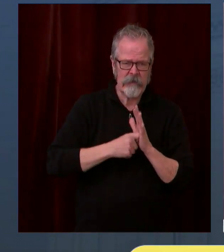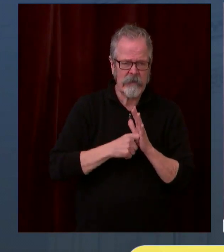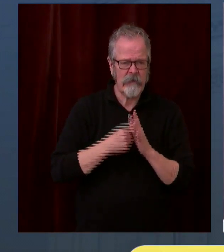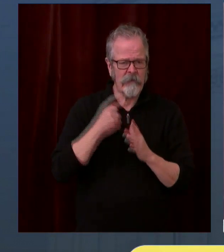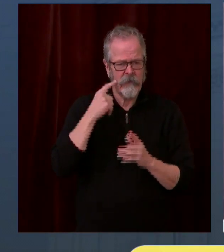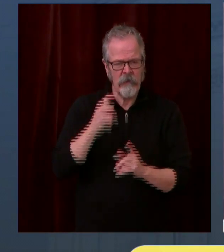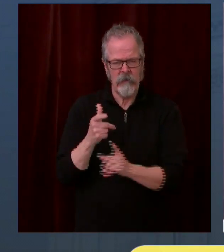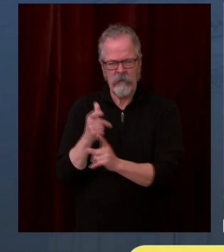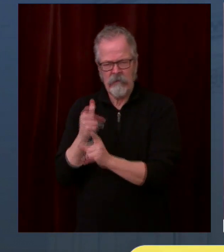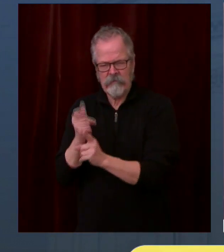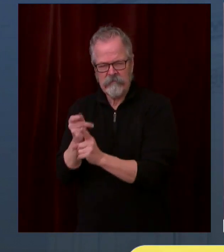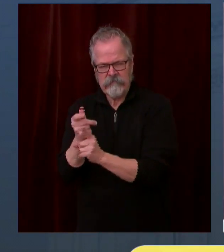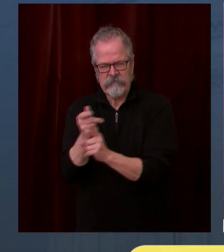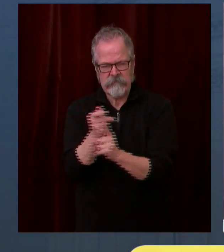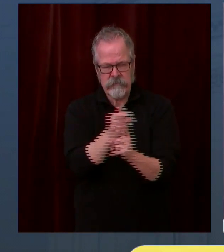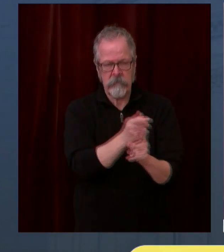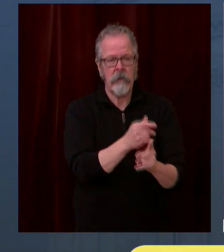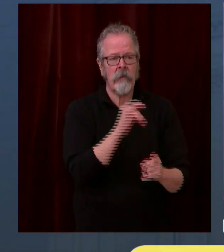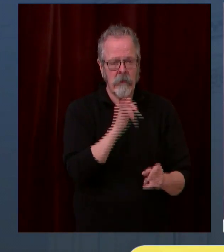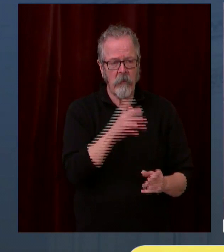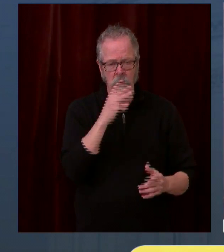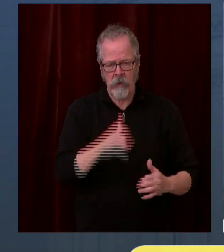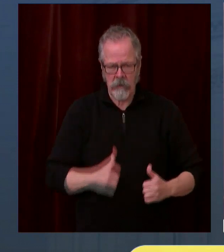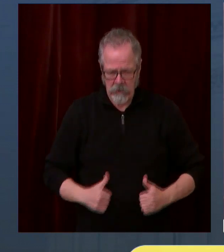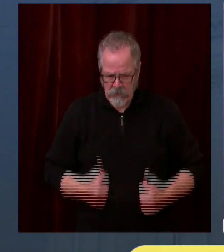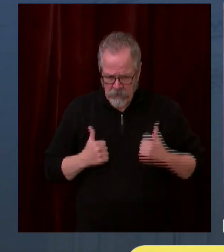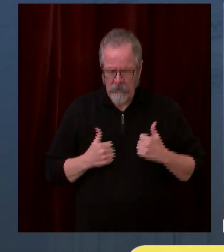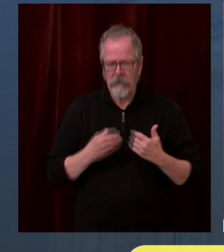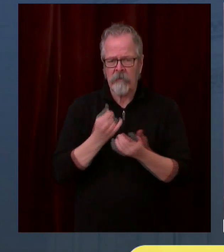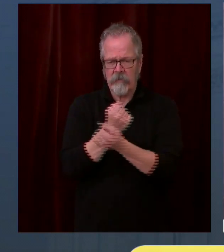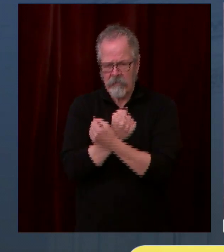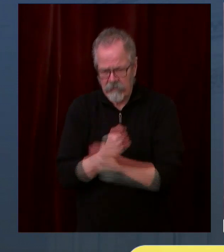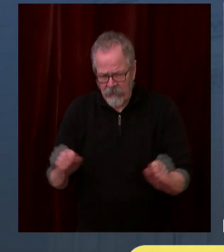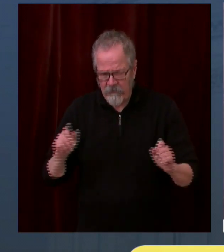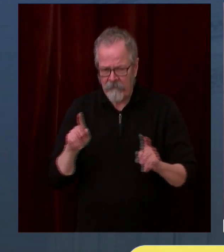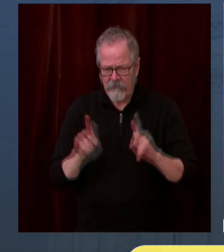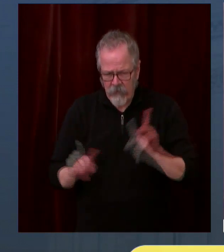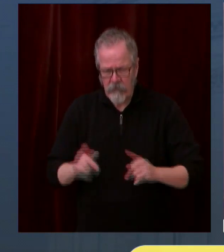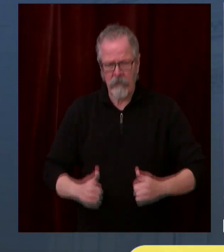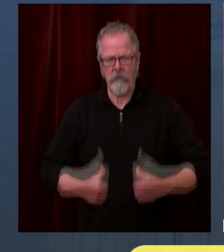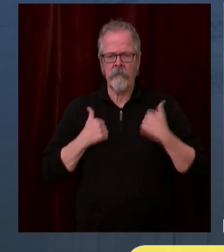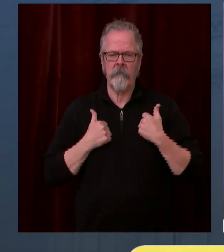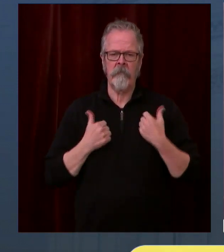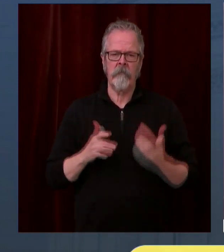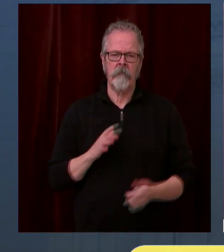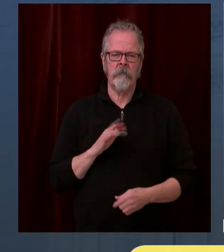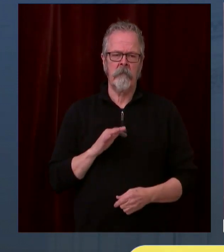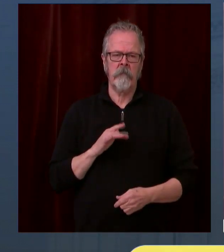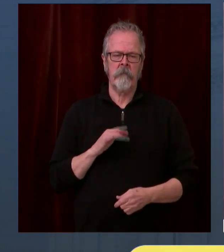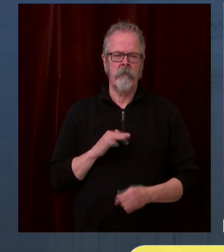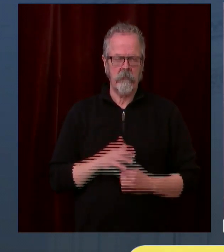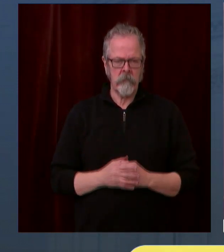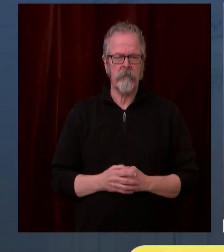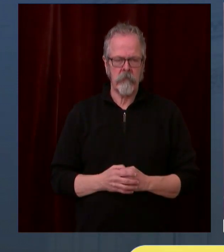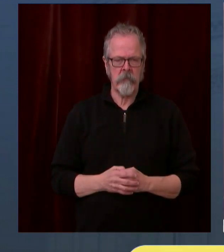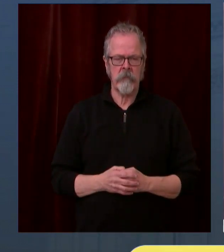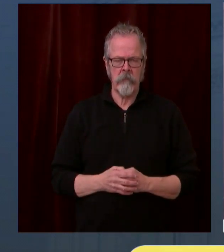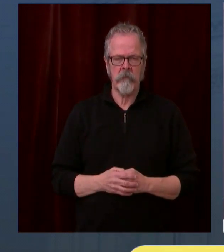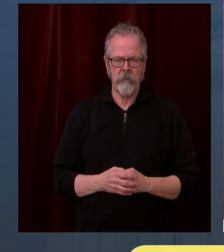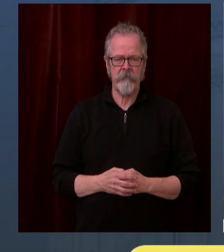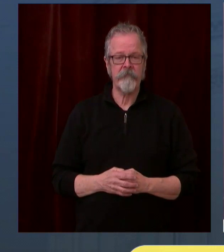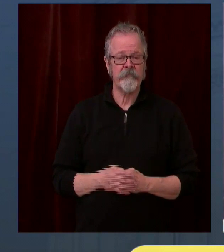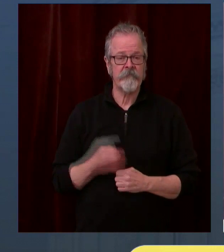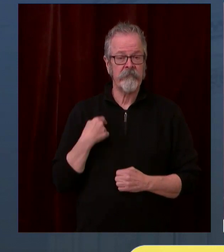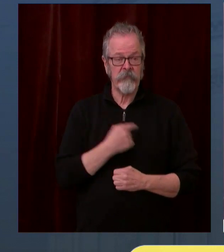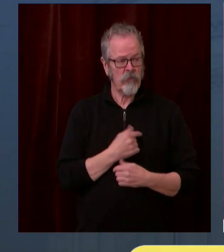we want to get shots in arms, and we want to do this quickly. Today's announcements help us expand beyond our health